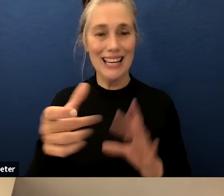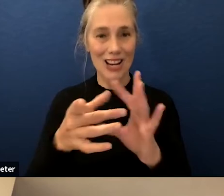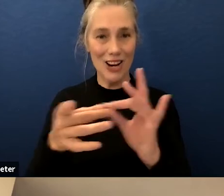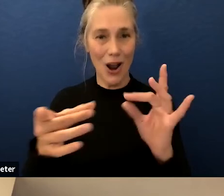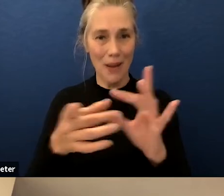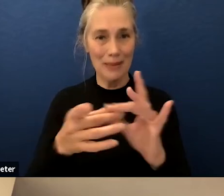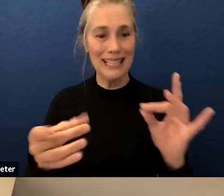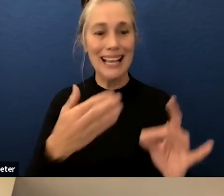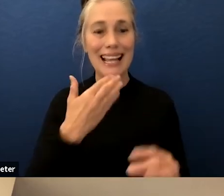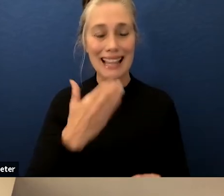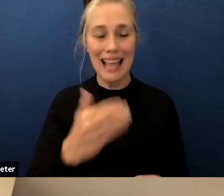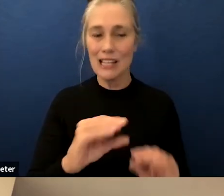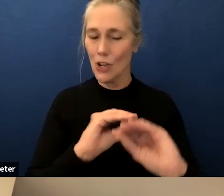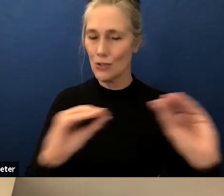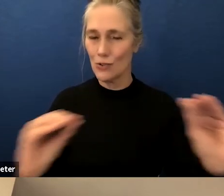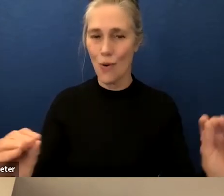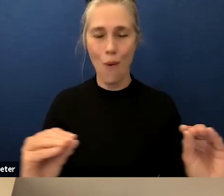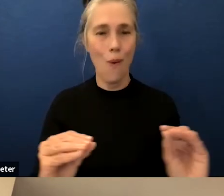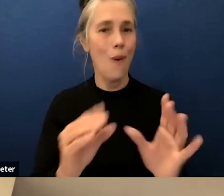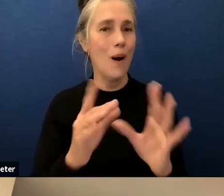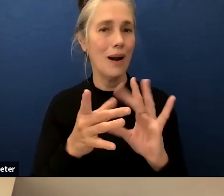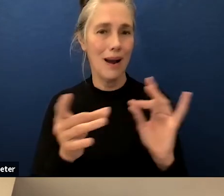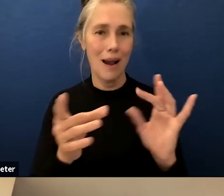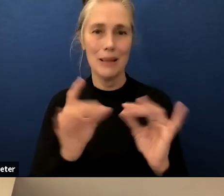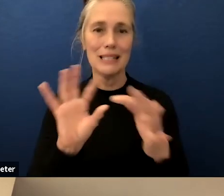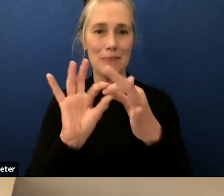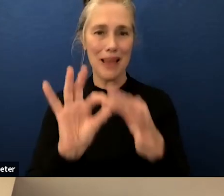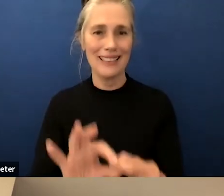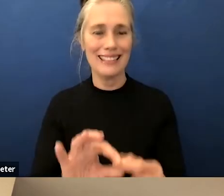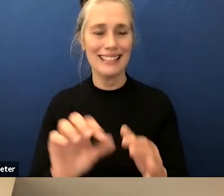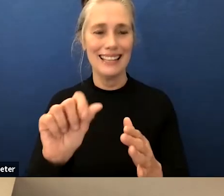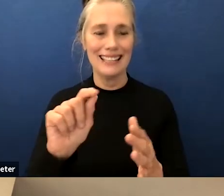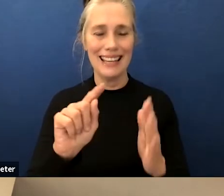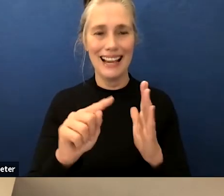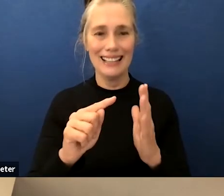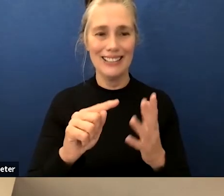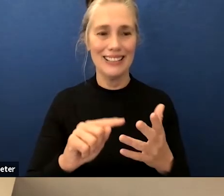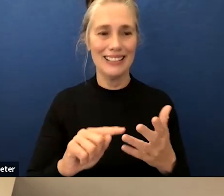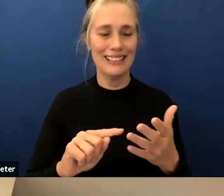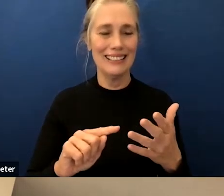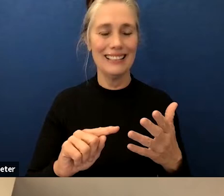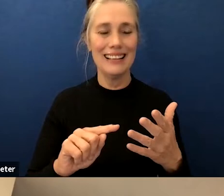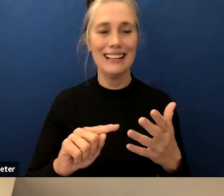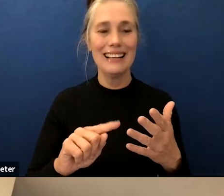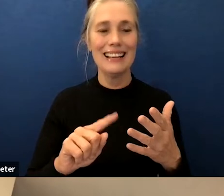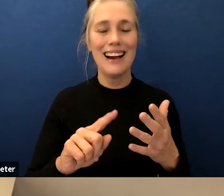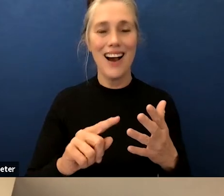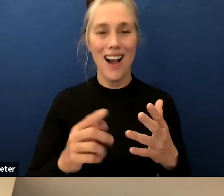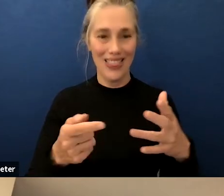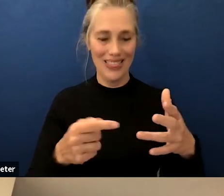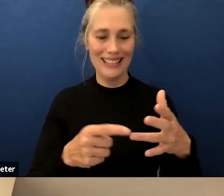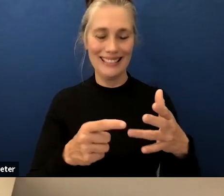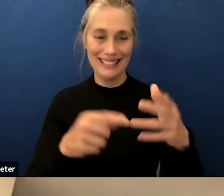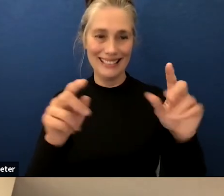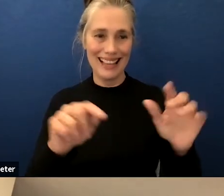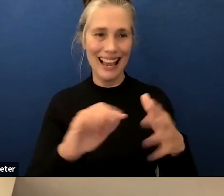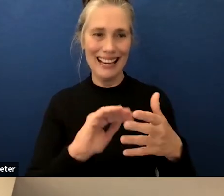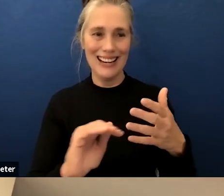ford uh we have no public comments on this item uh thank you and board members any questions or comments please